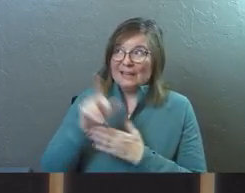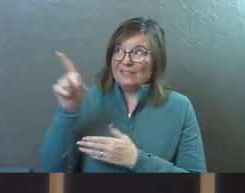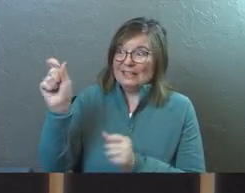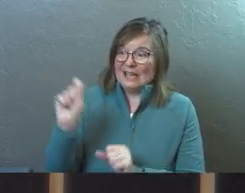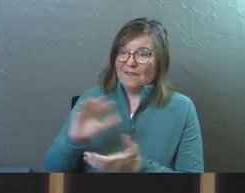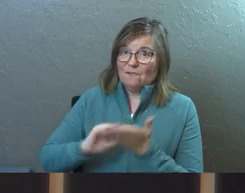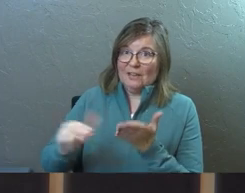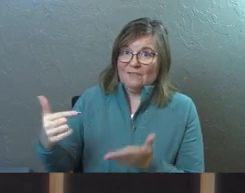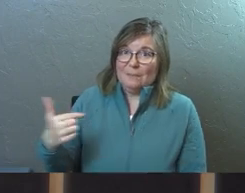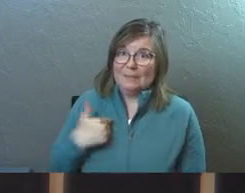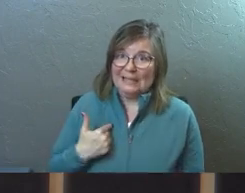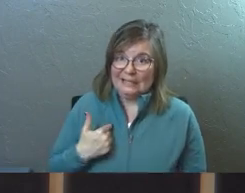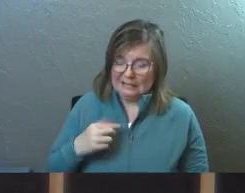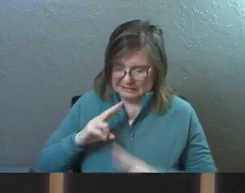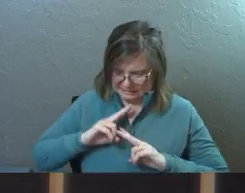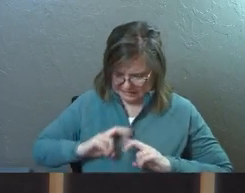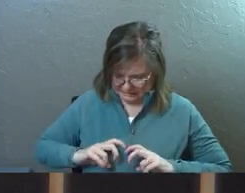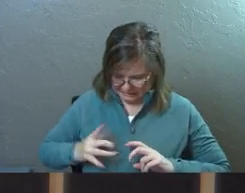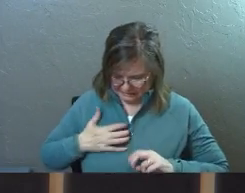he can forgive me.